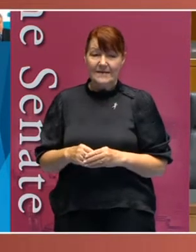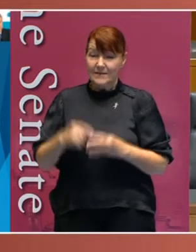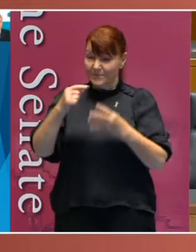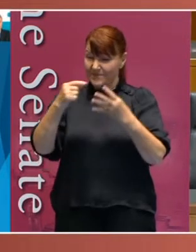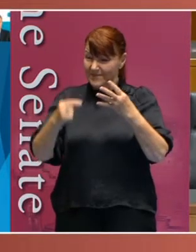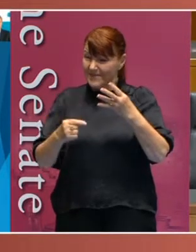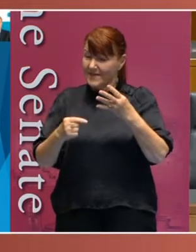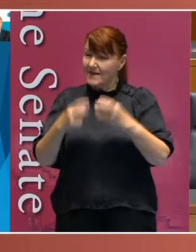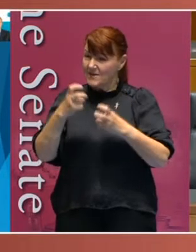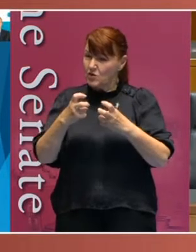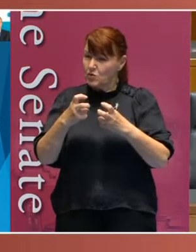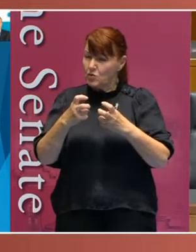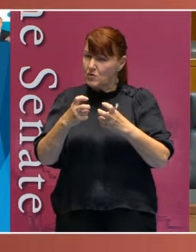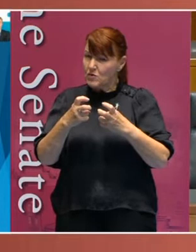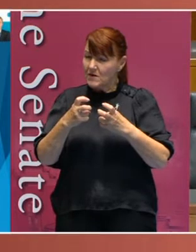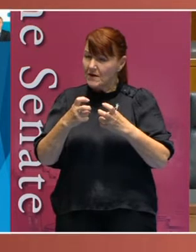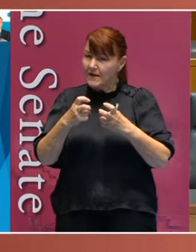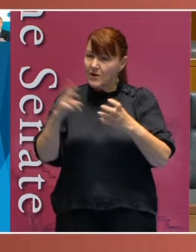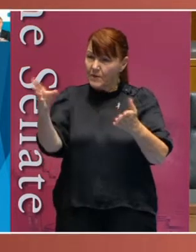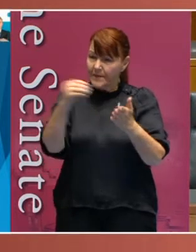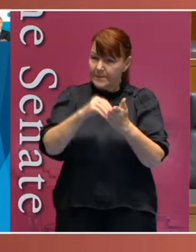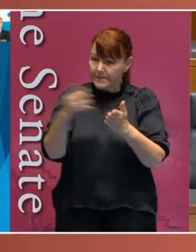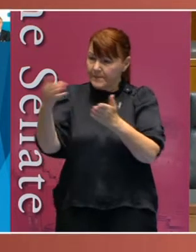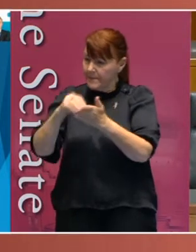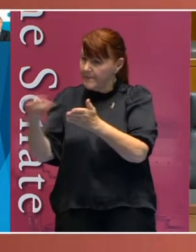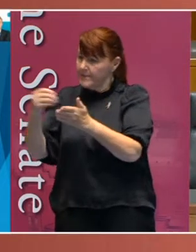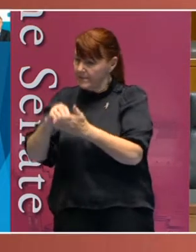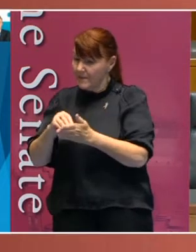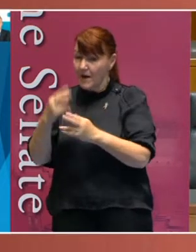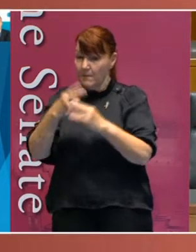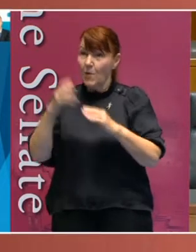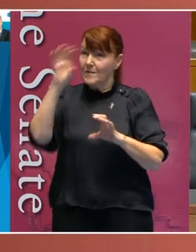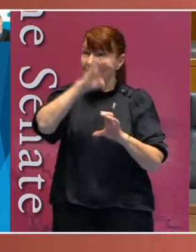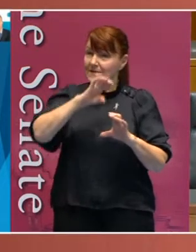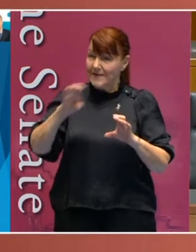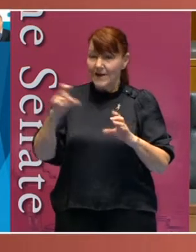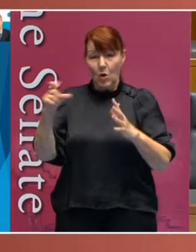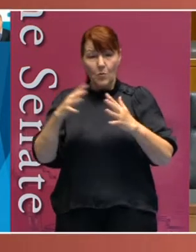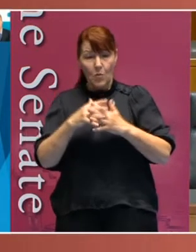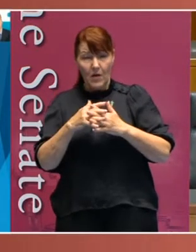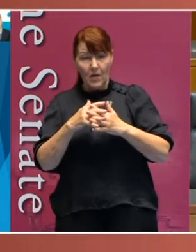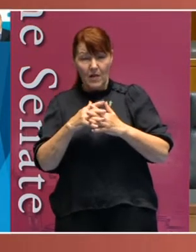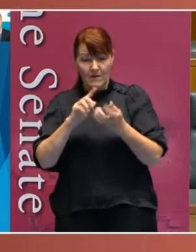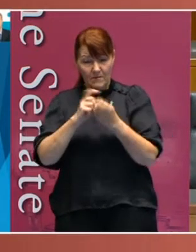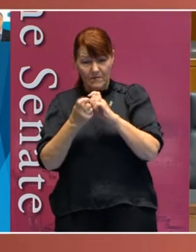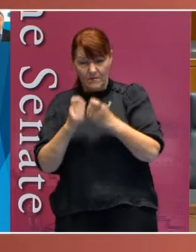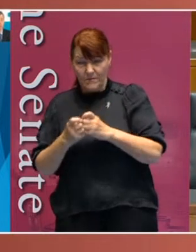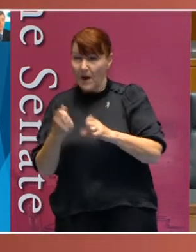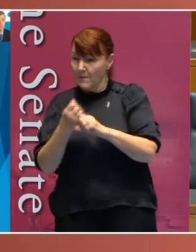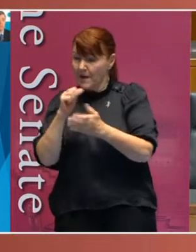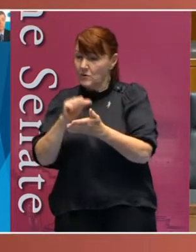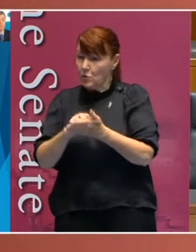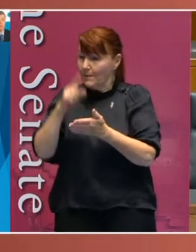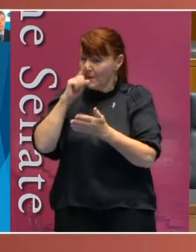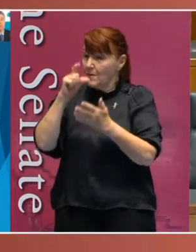that need to be picked up at a state and Commonwealth level and be reformed to ensure that people with disability are treated